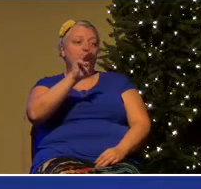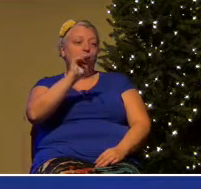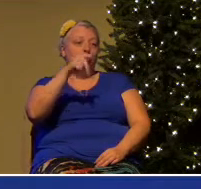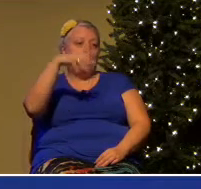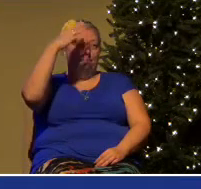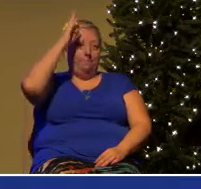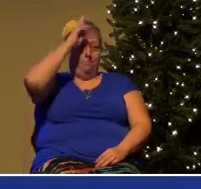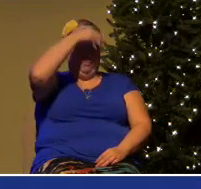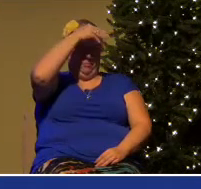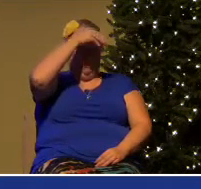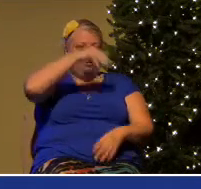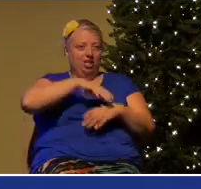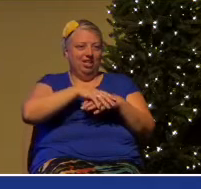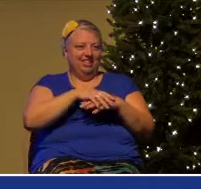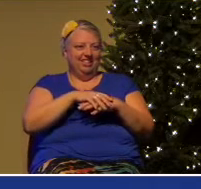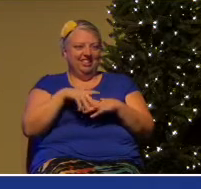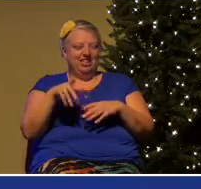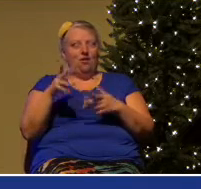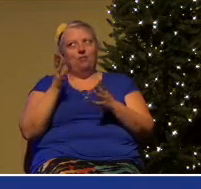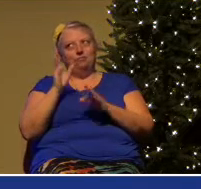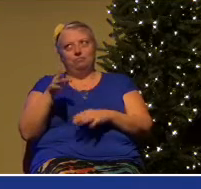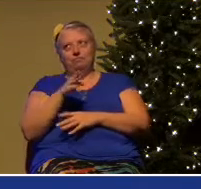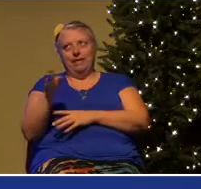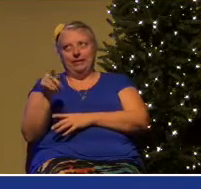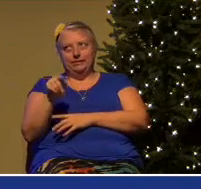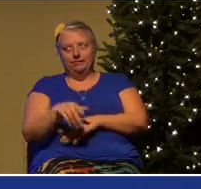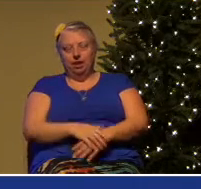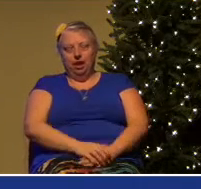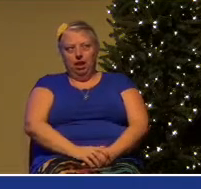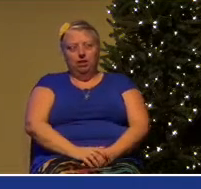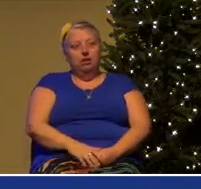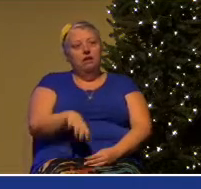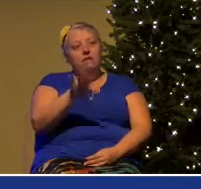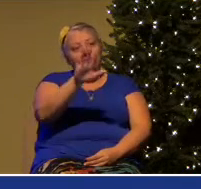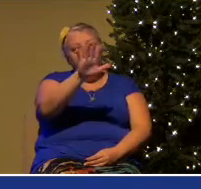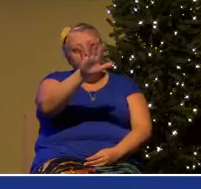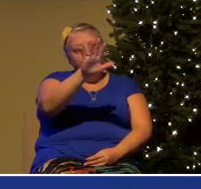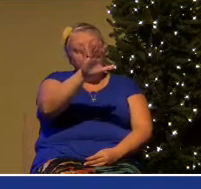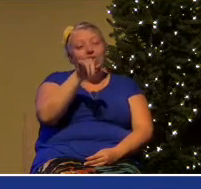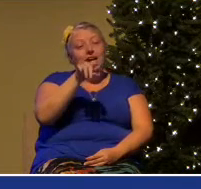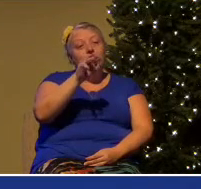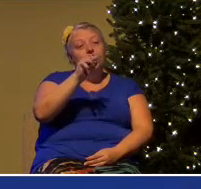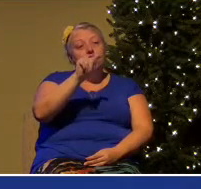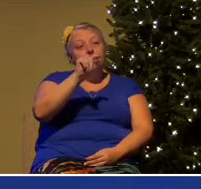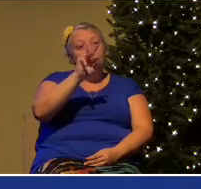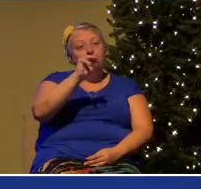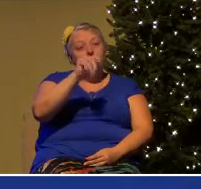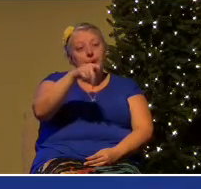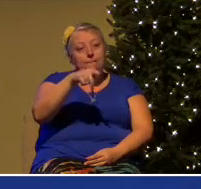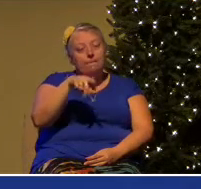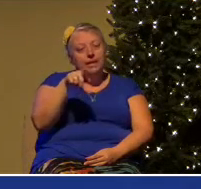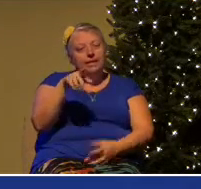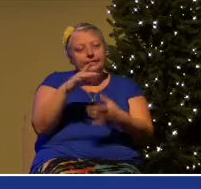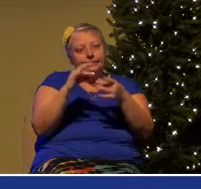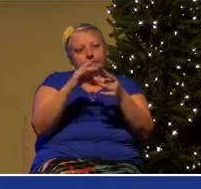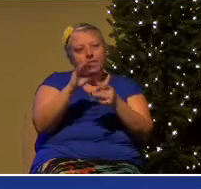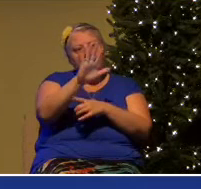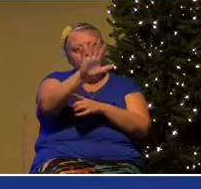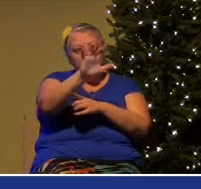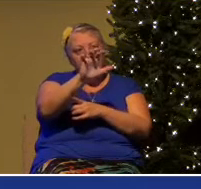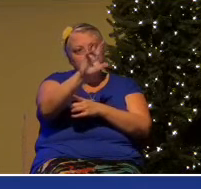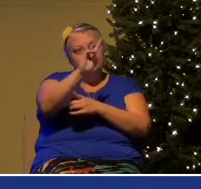560 false statements that he made during the campaign